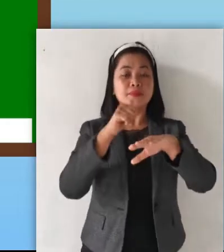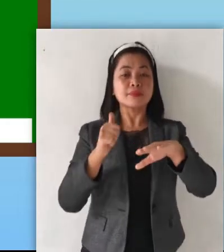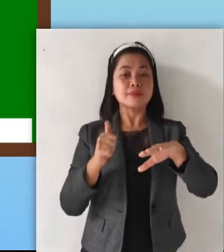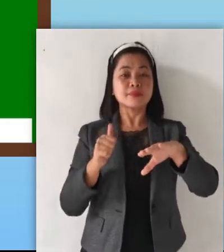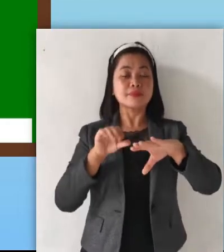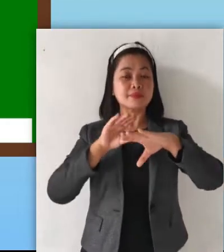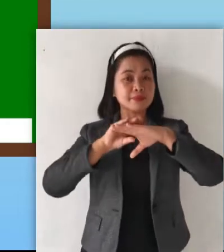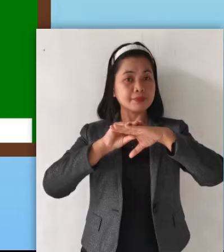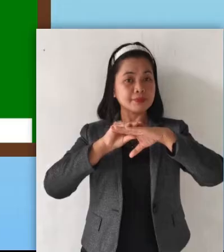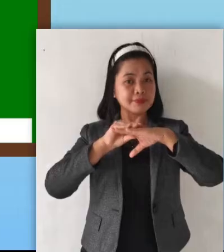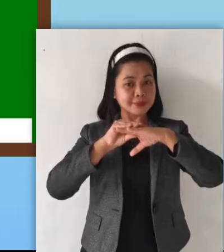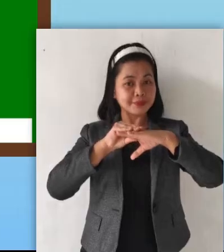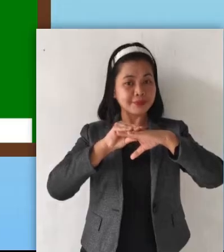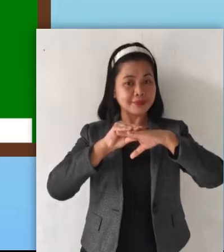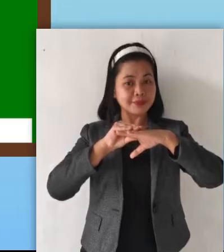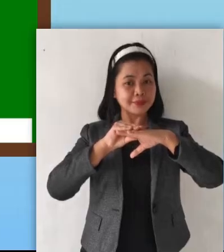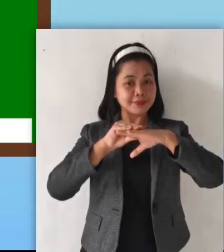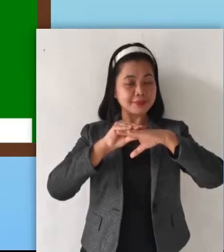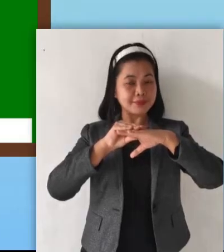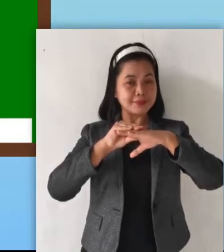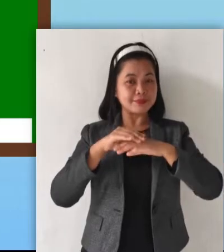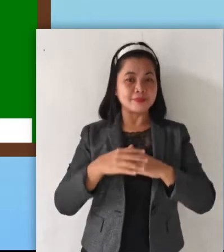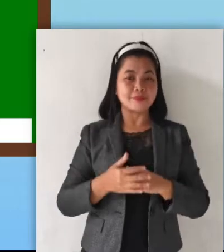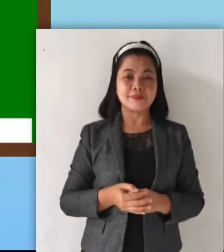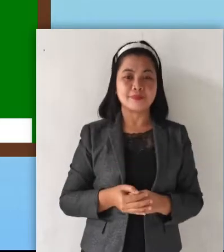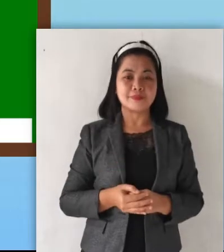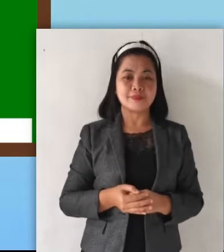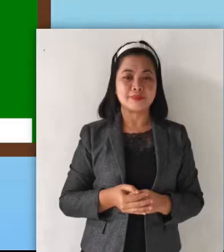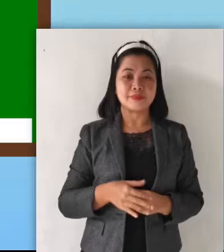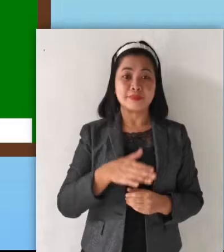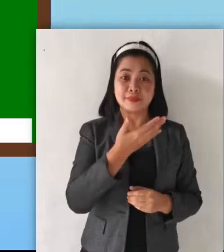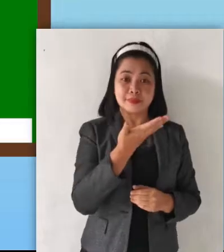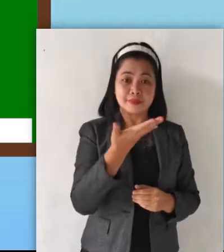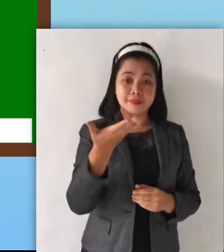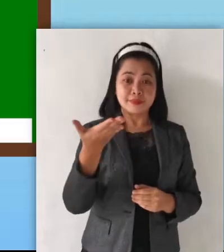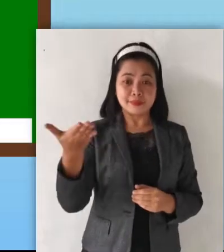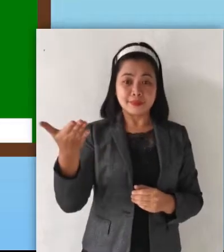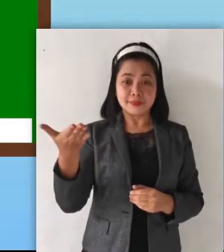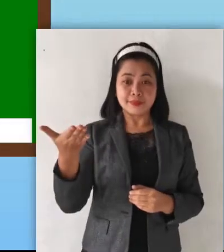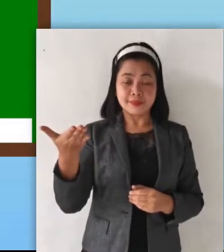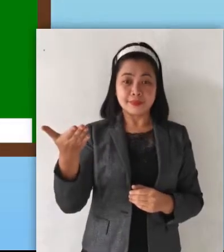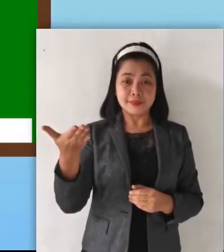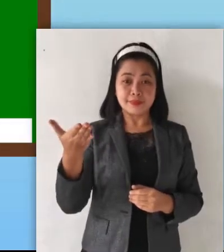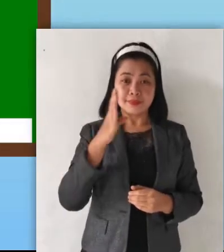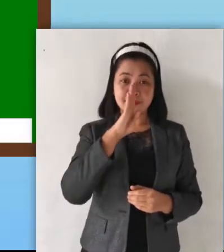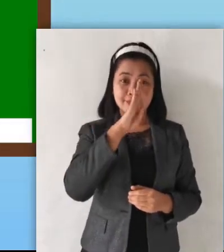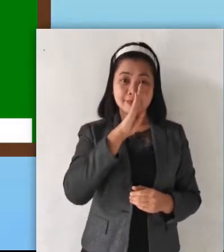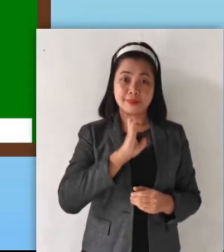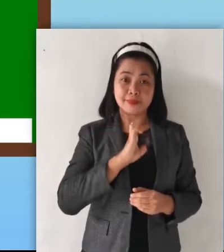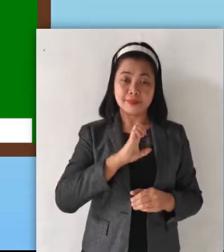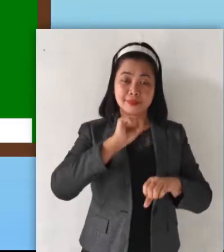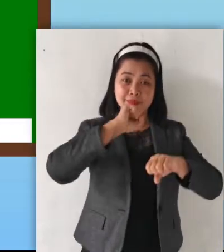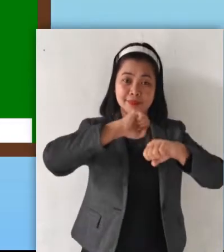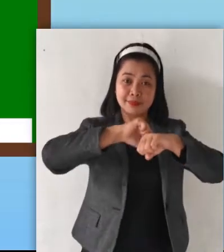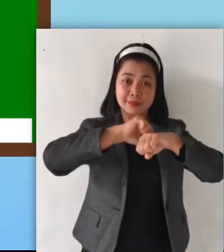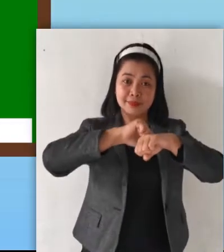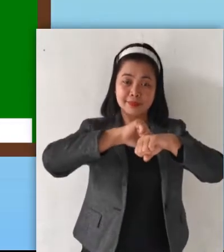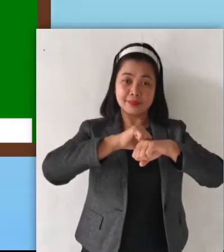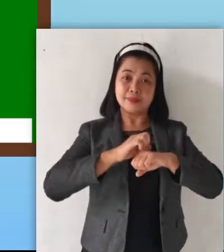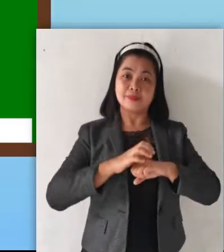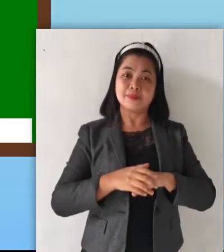called matters. And they can be solid,